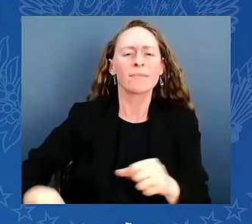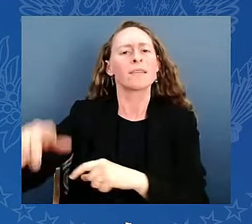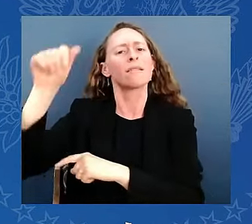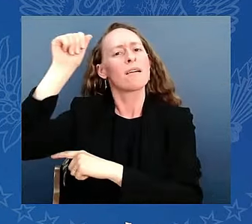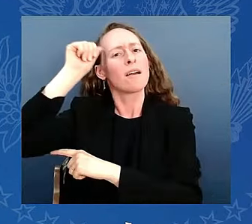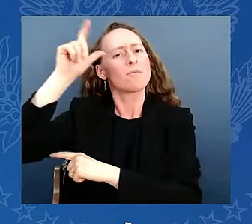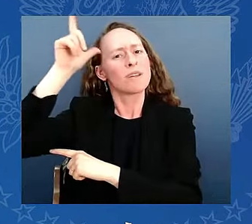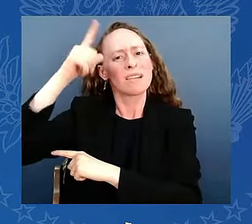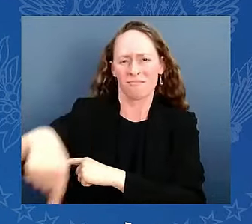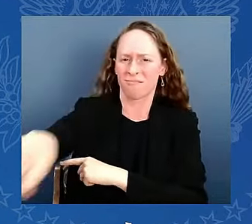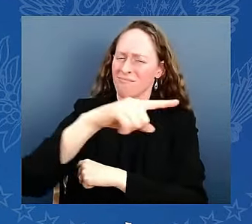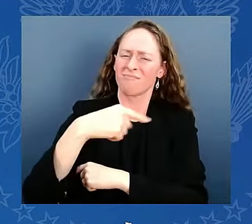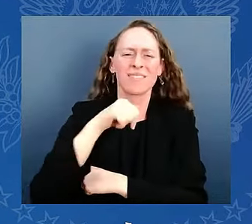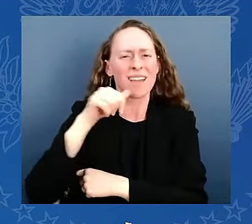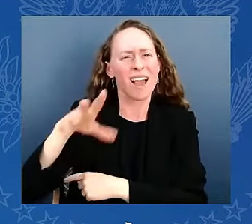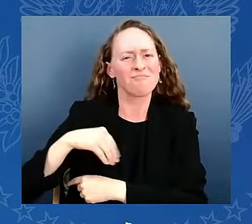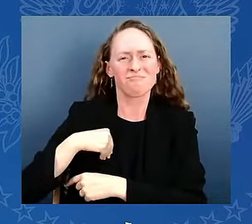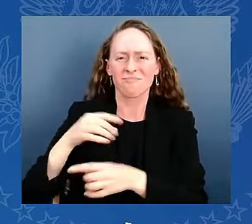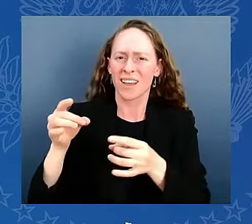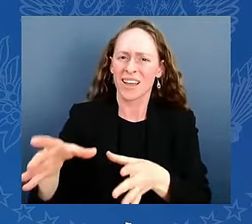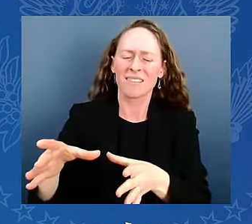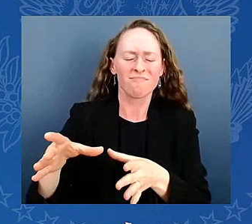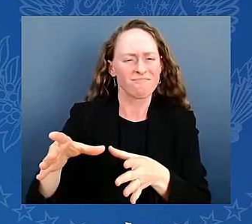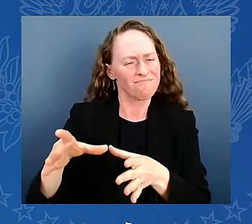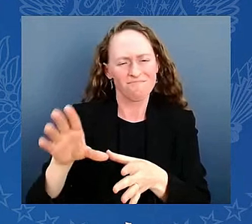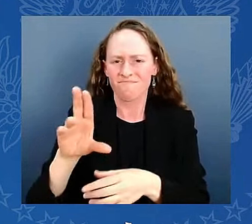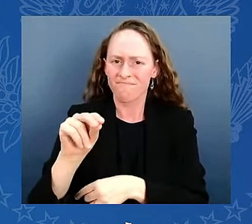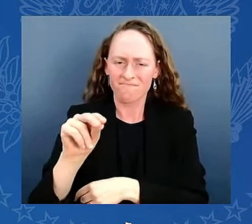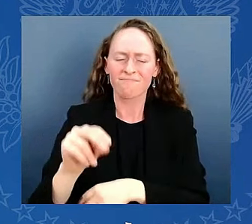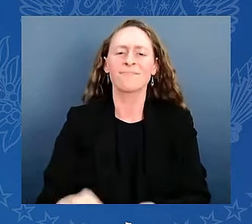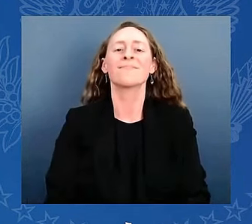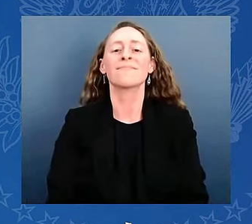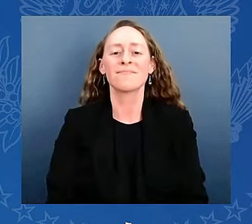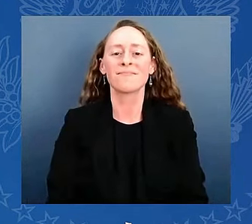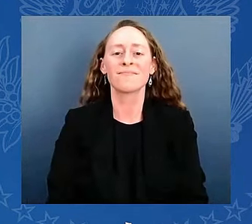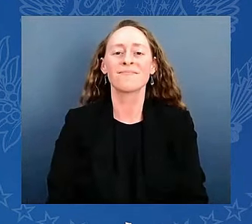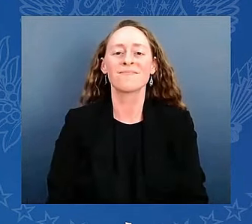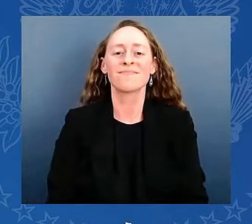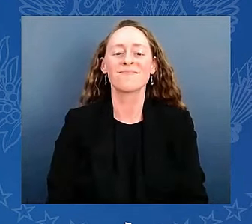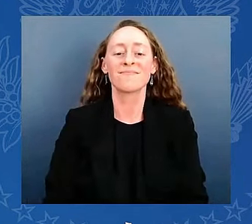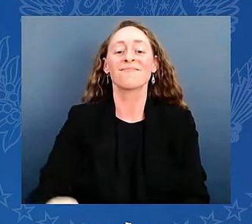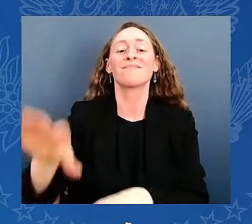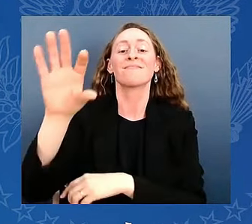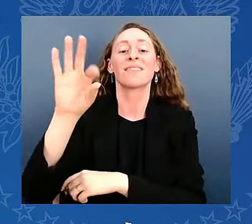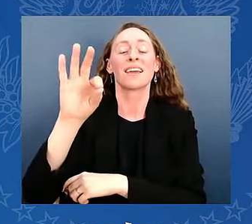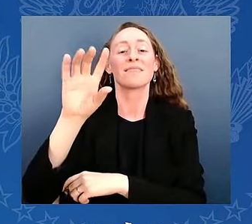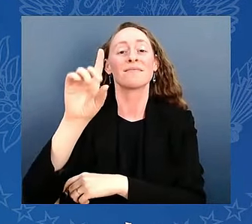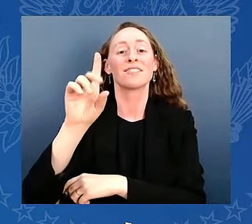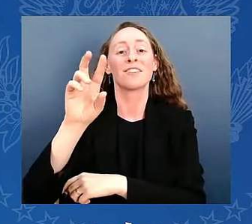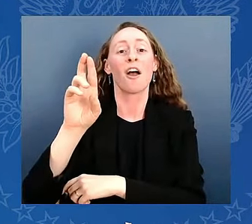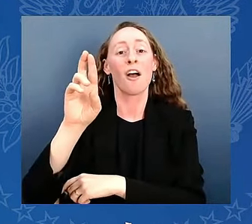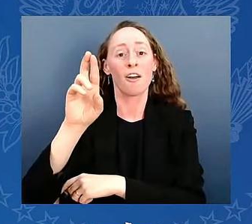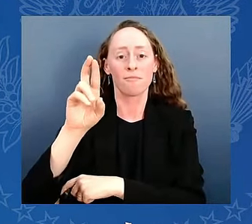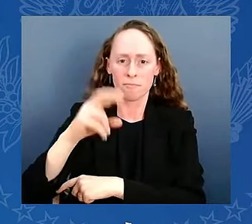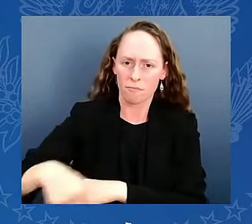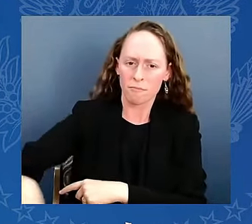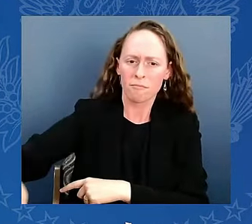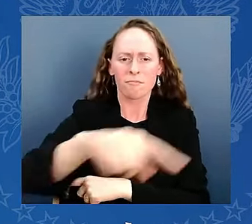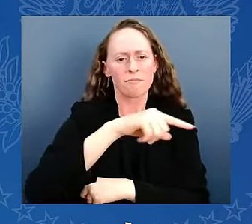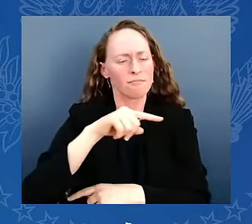I've revered this office, but I love my country more. It's been the honor of my life to serve as your president.